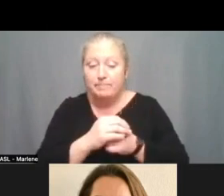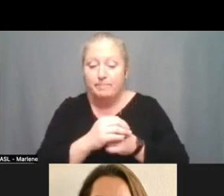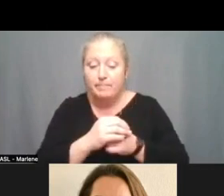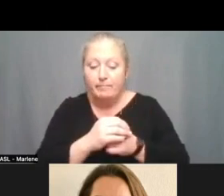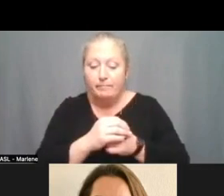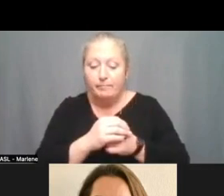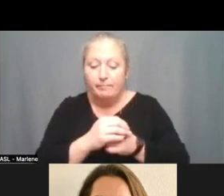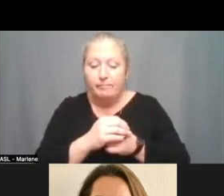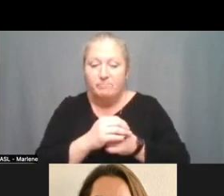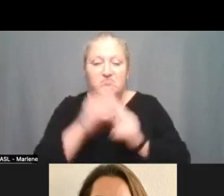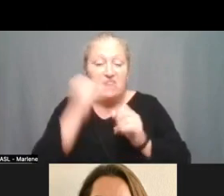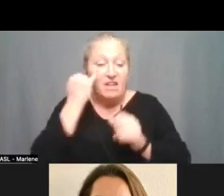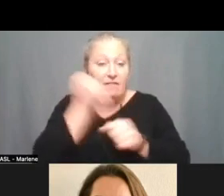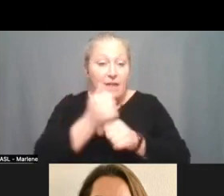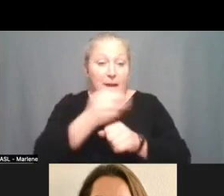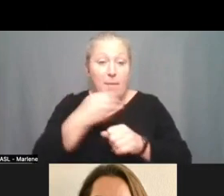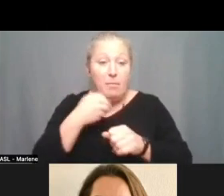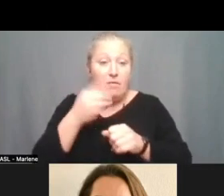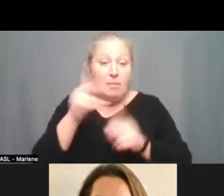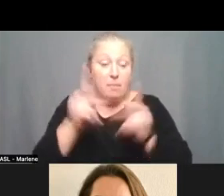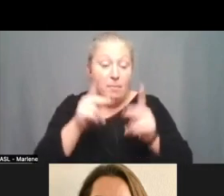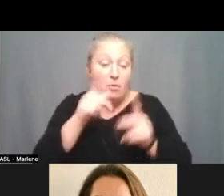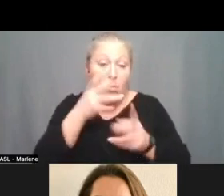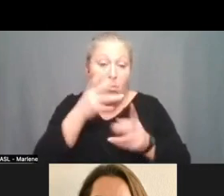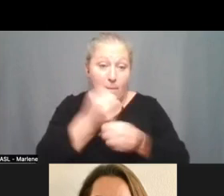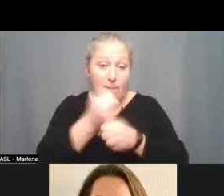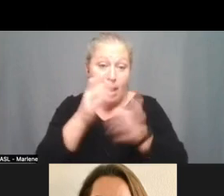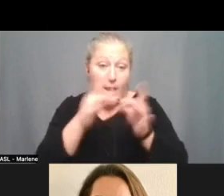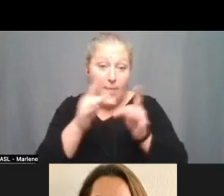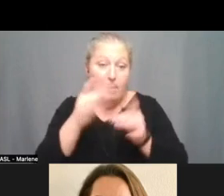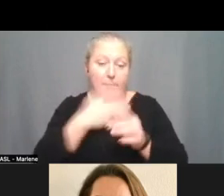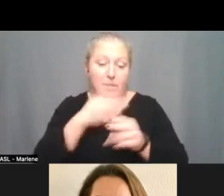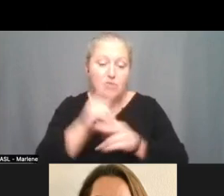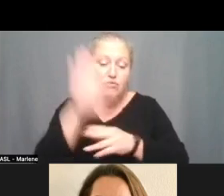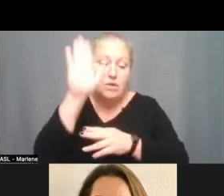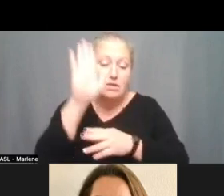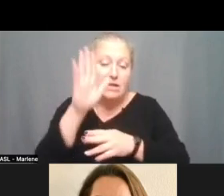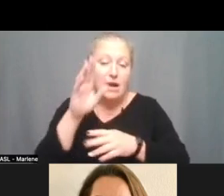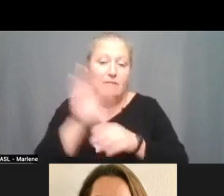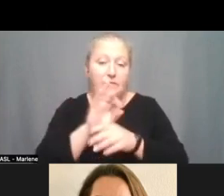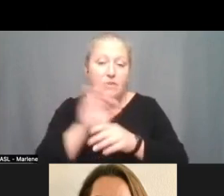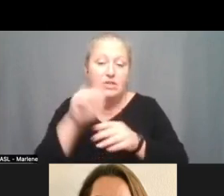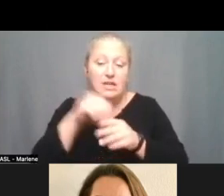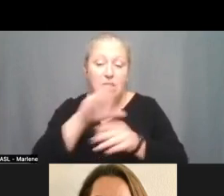absolutely if there's any members of the public that would like to make comment on this item please use the raise your hand functionality within zoom now